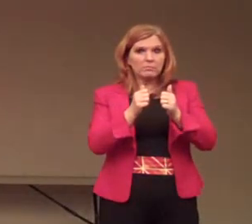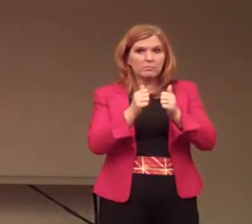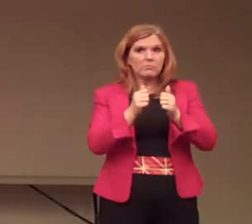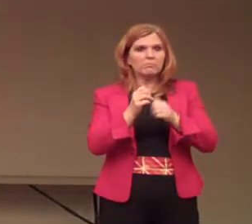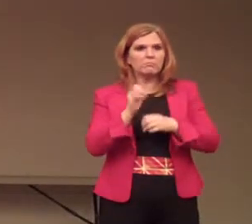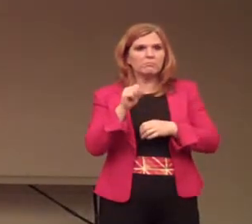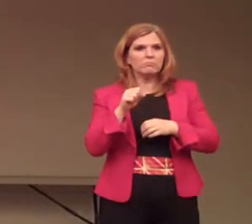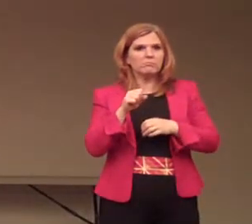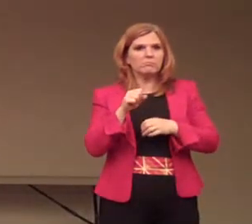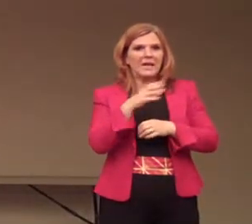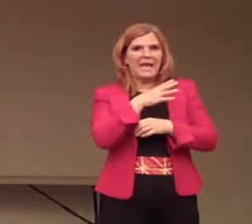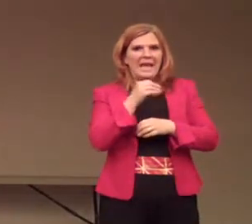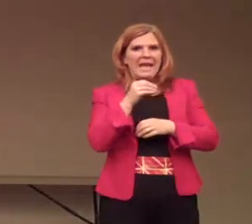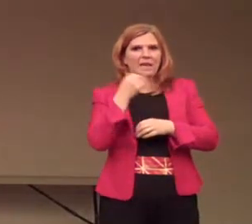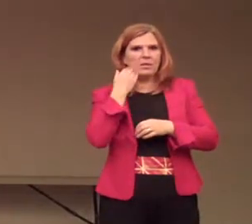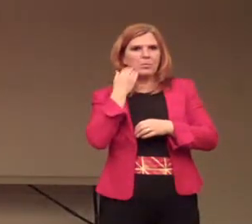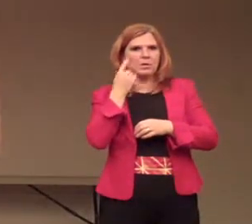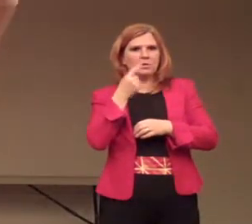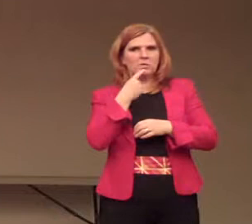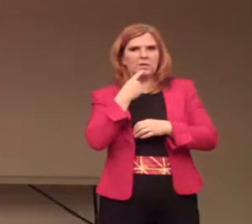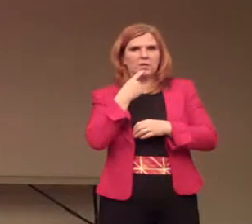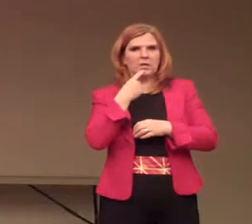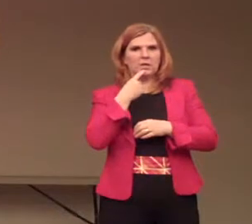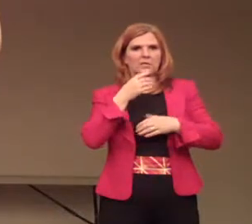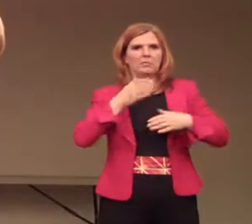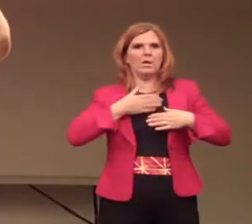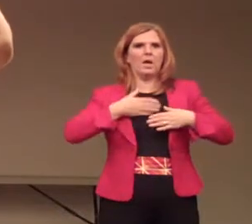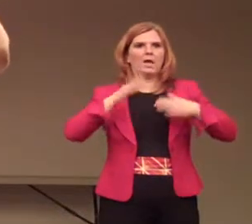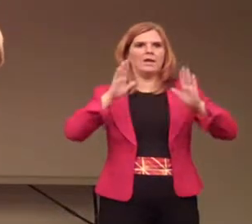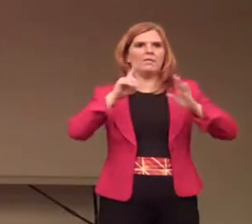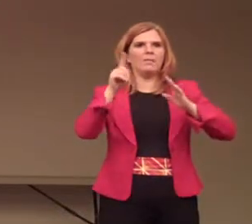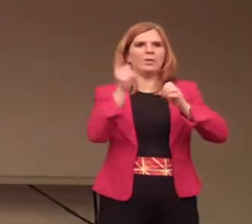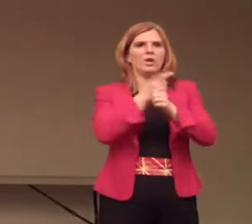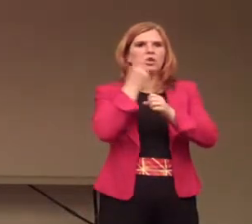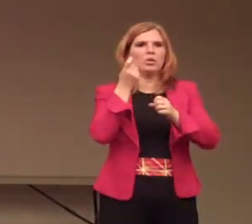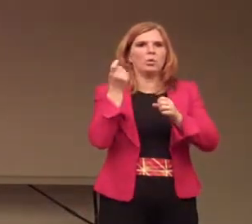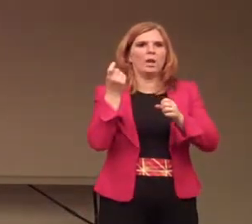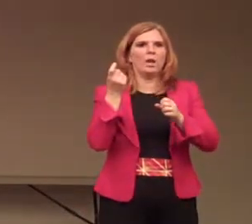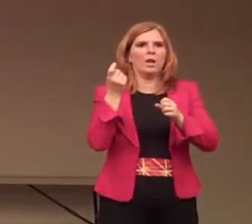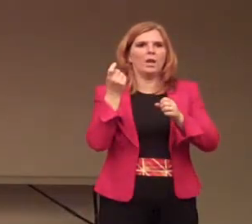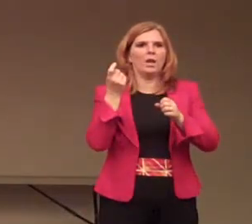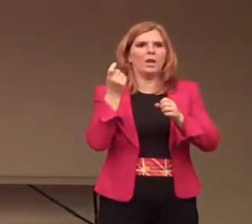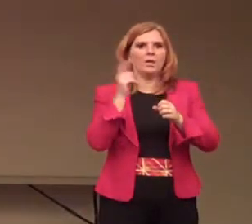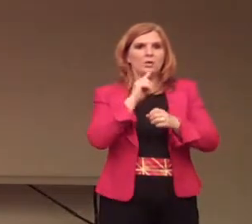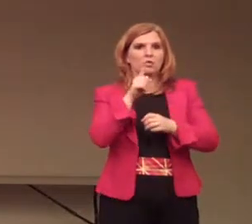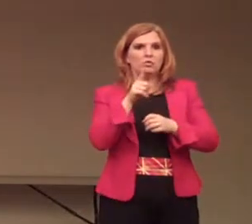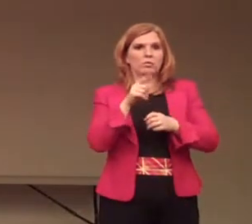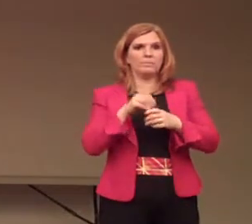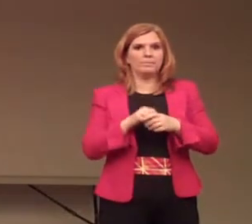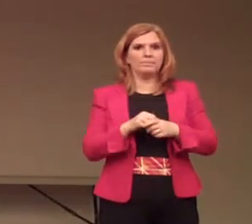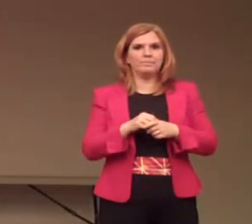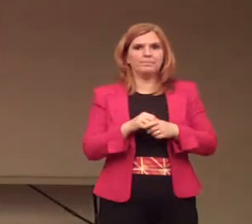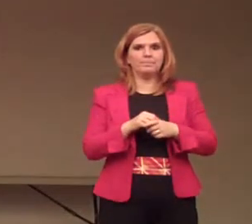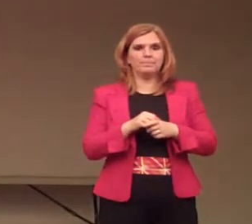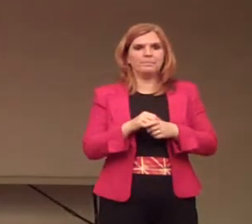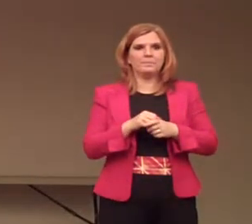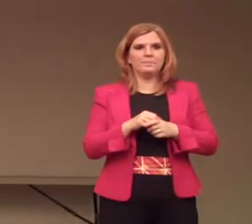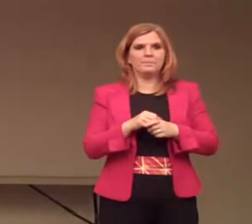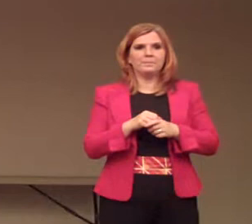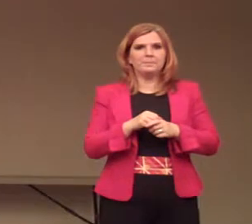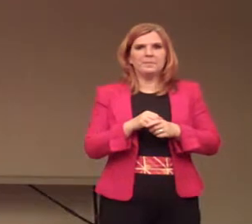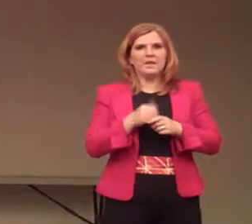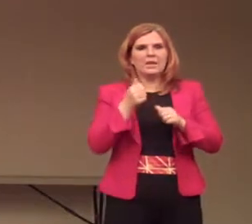Yes. And the prostitute said, I give up. You win. It's true. Okay.